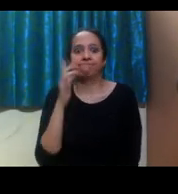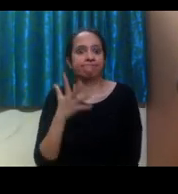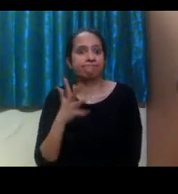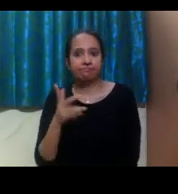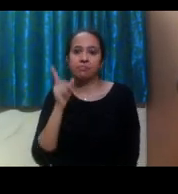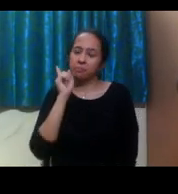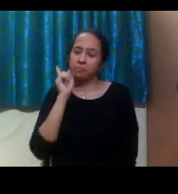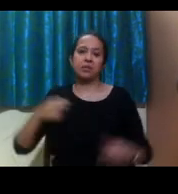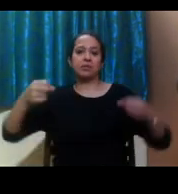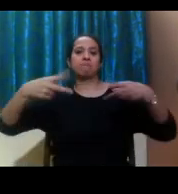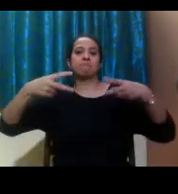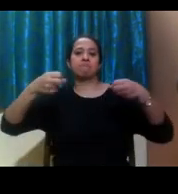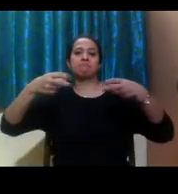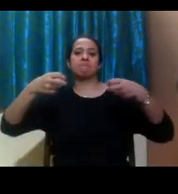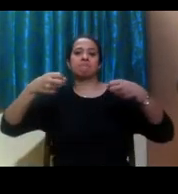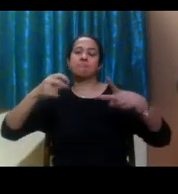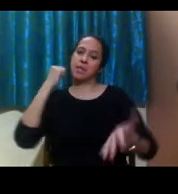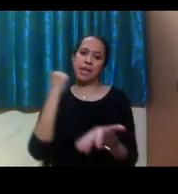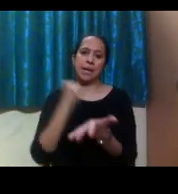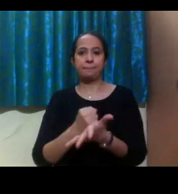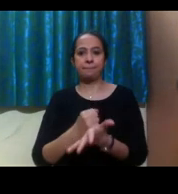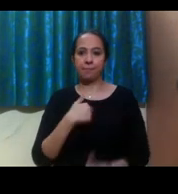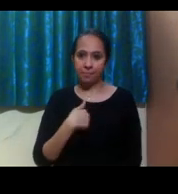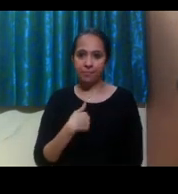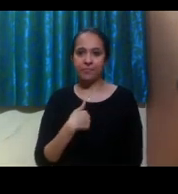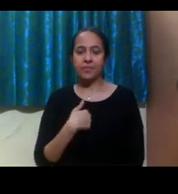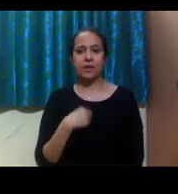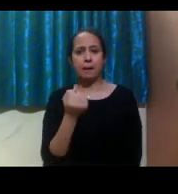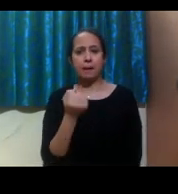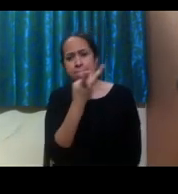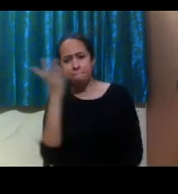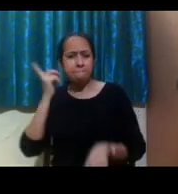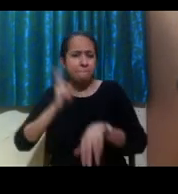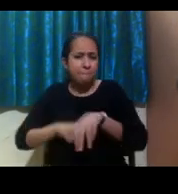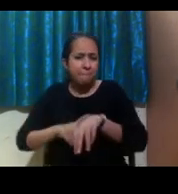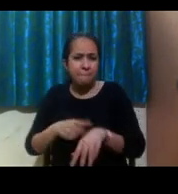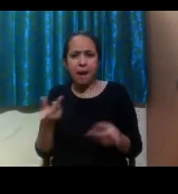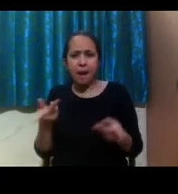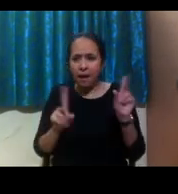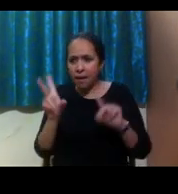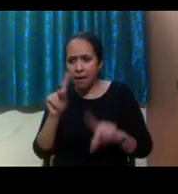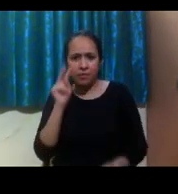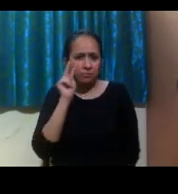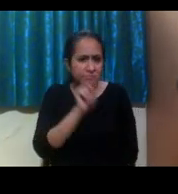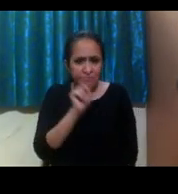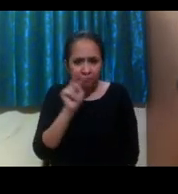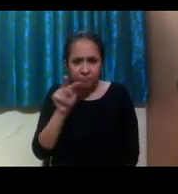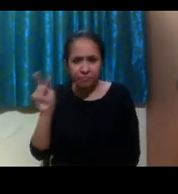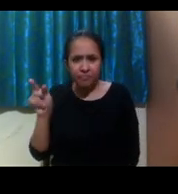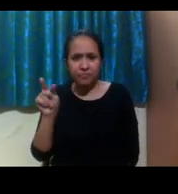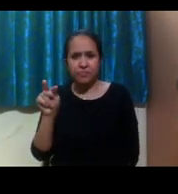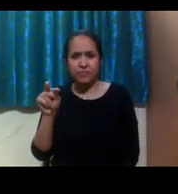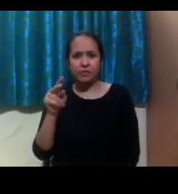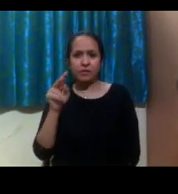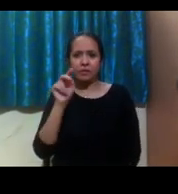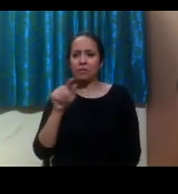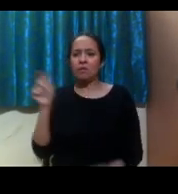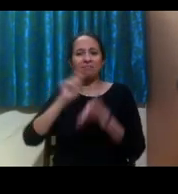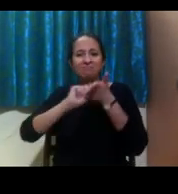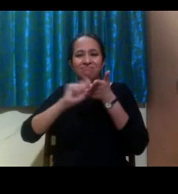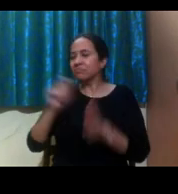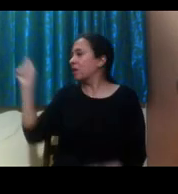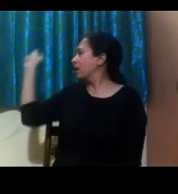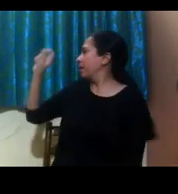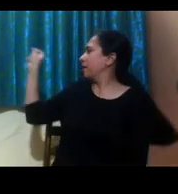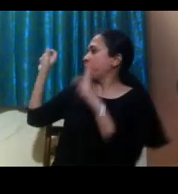captioning. And sometimes most of the times my professors would always paste a blackboard and